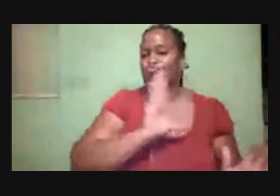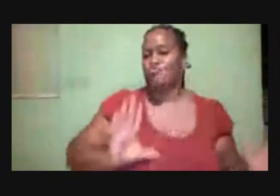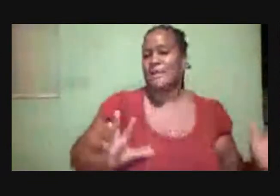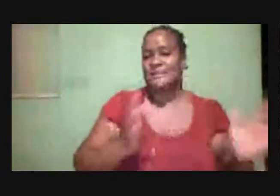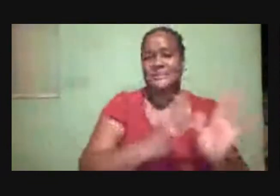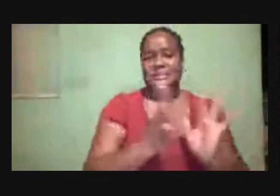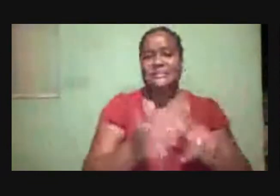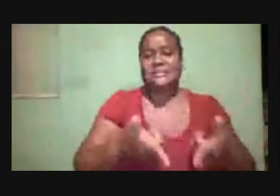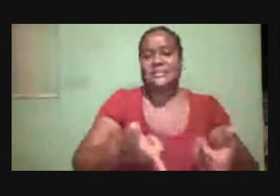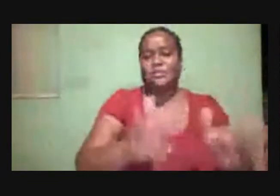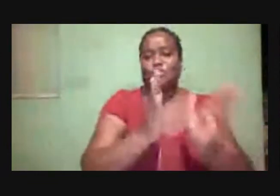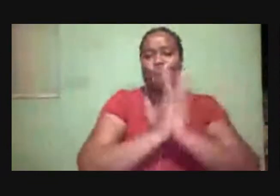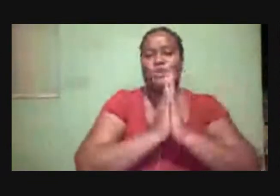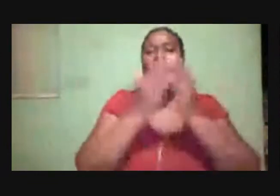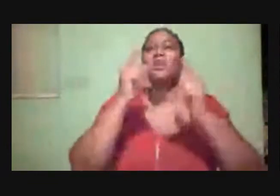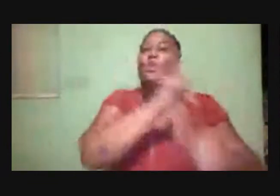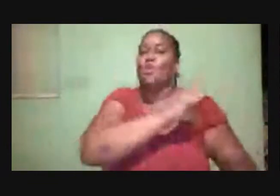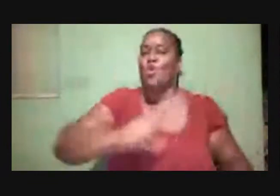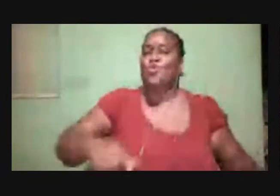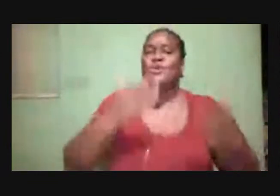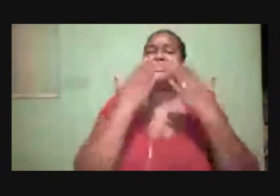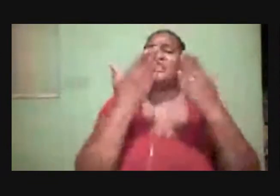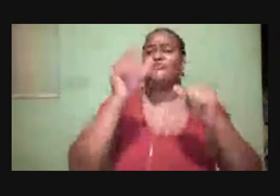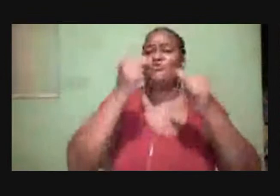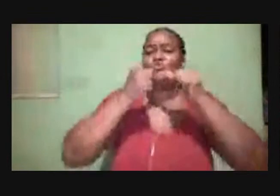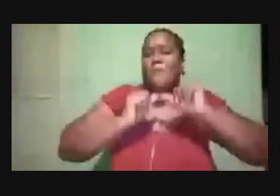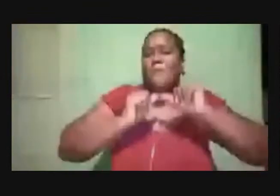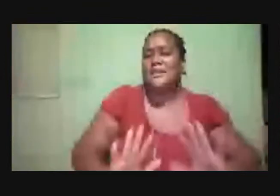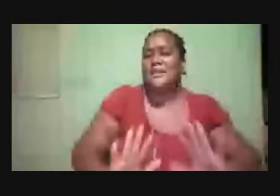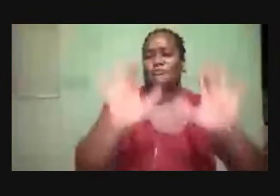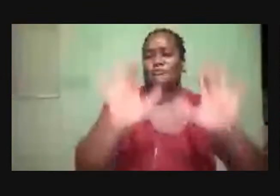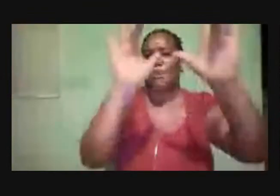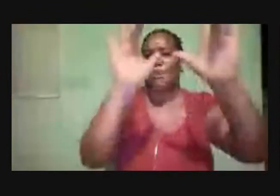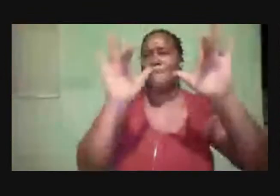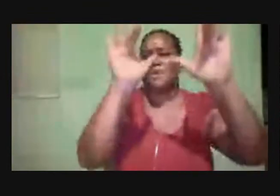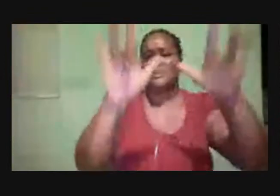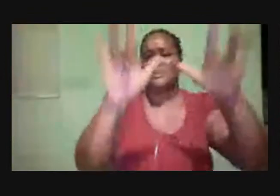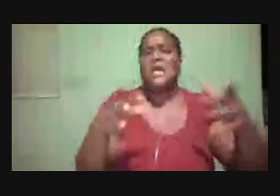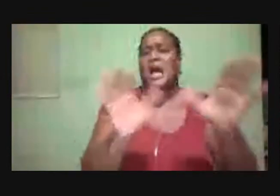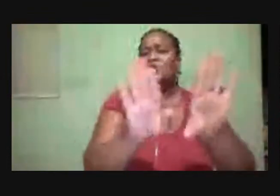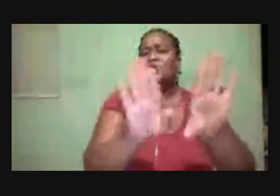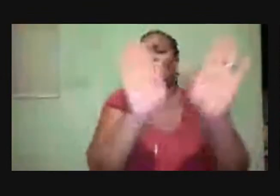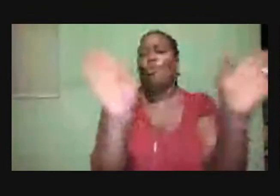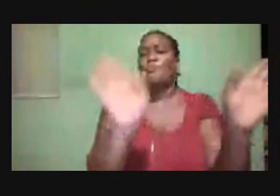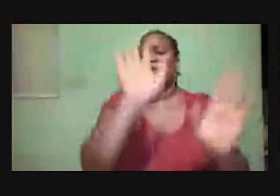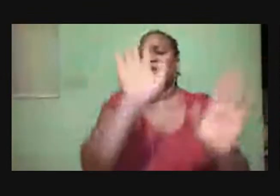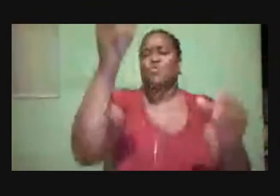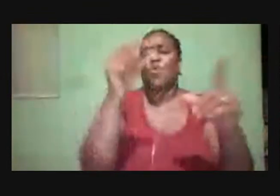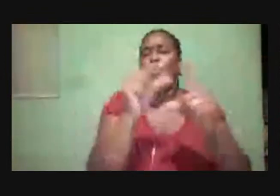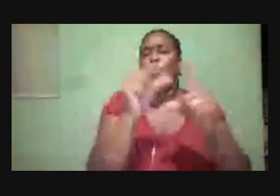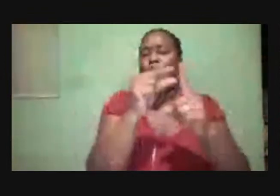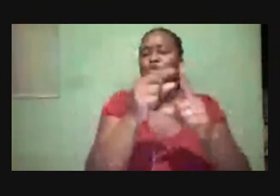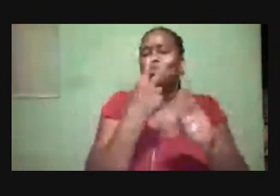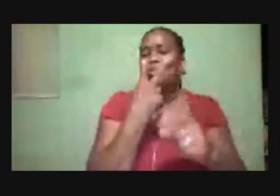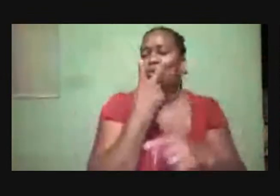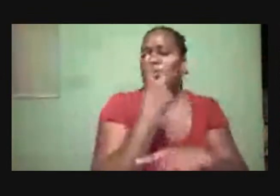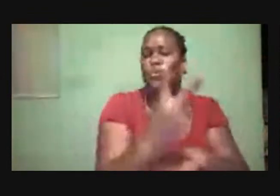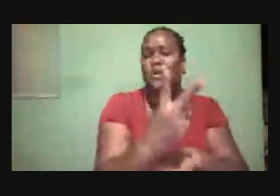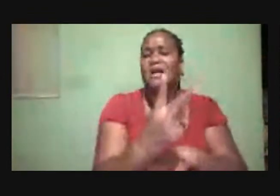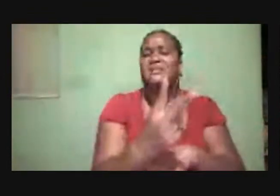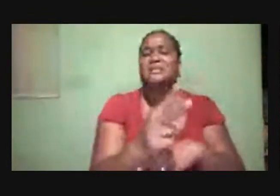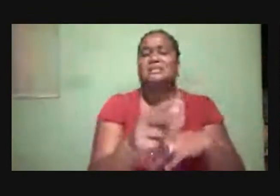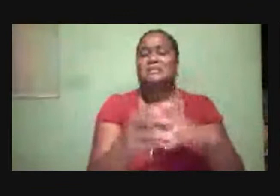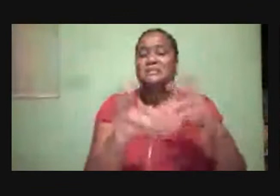For your blessings We thank you For your mercies And as we open your word To look at this Relevant And